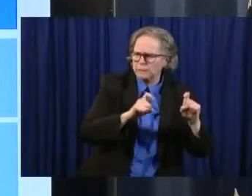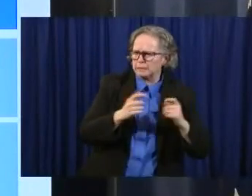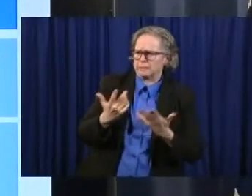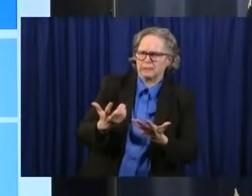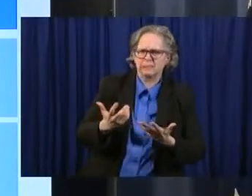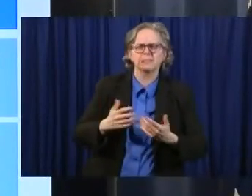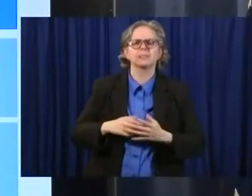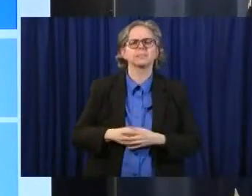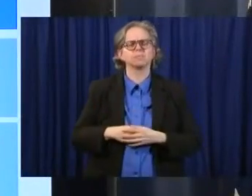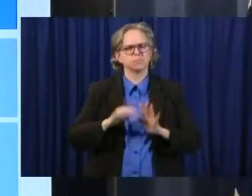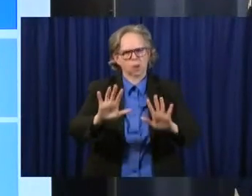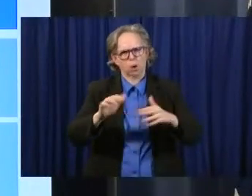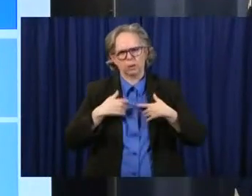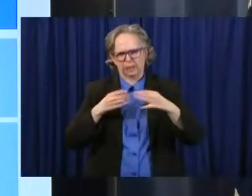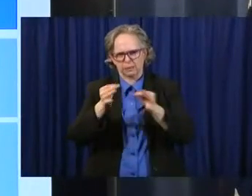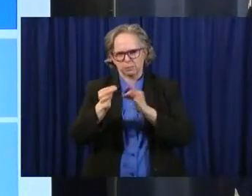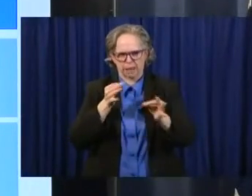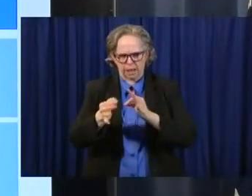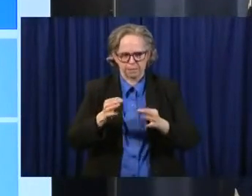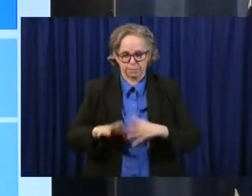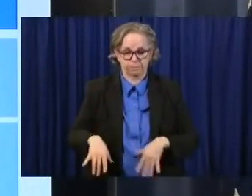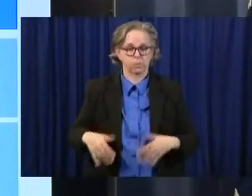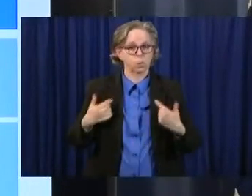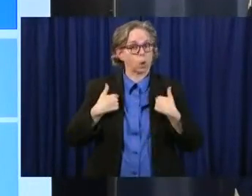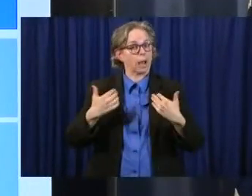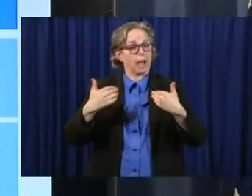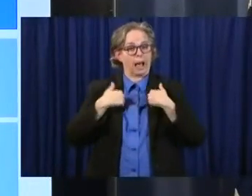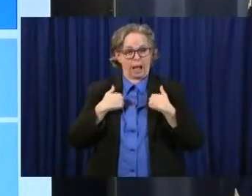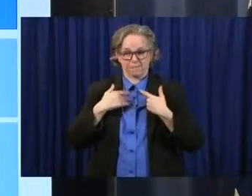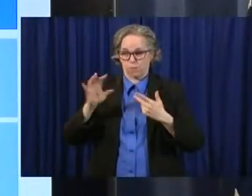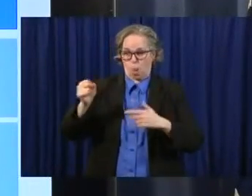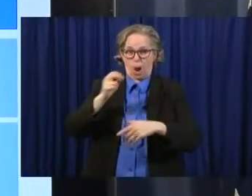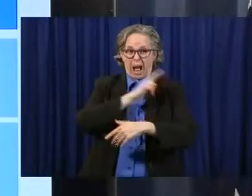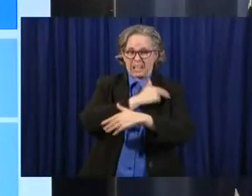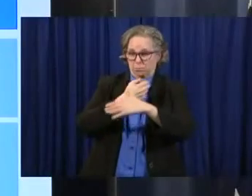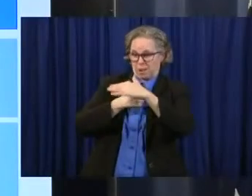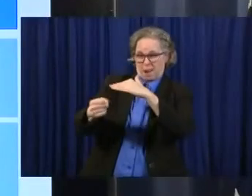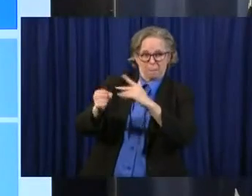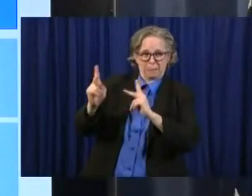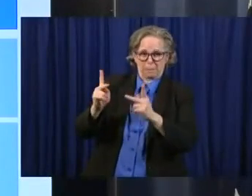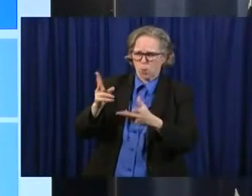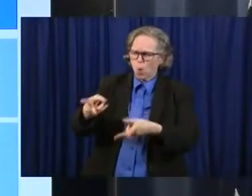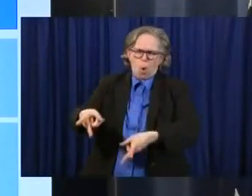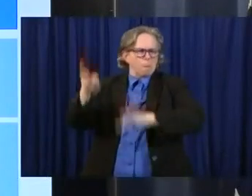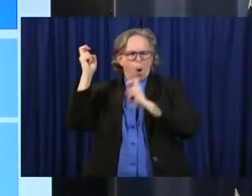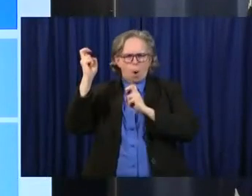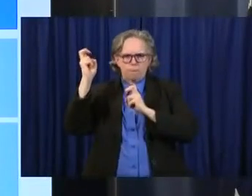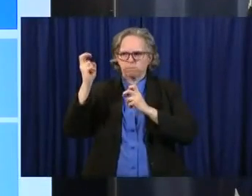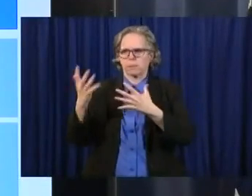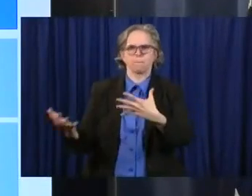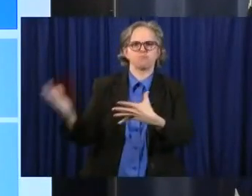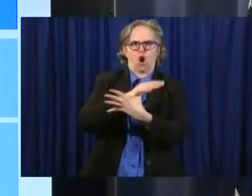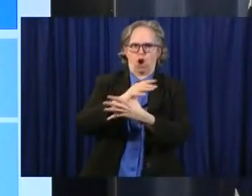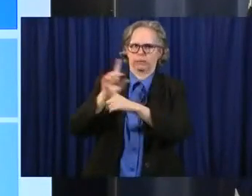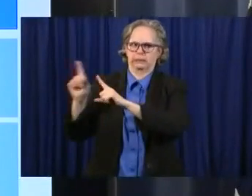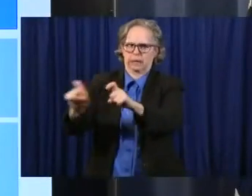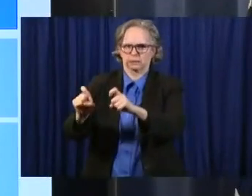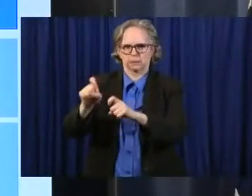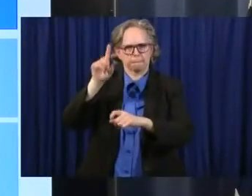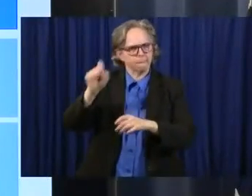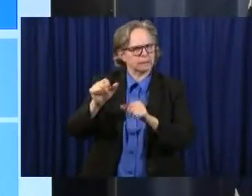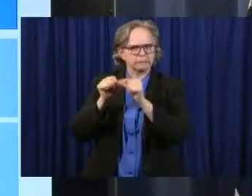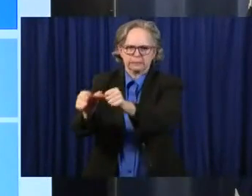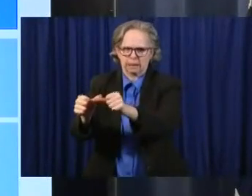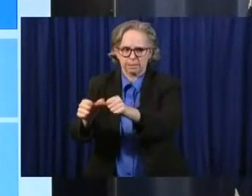always have, hospitalized folks, the sickest people were prioritized, and that remains the same, and all health care workers.